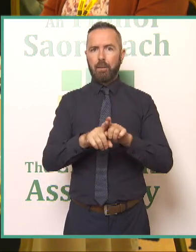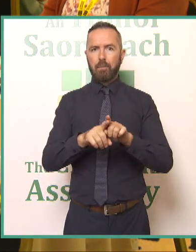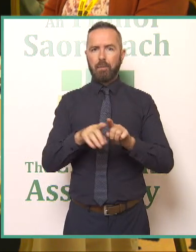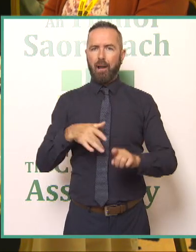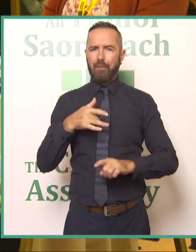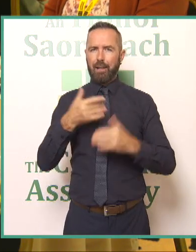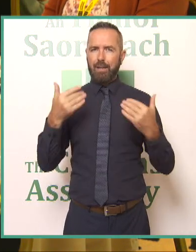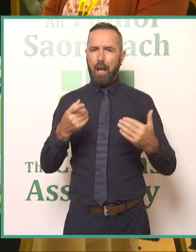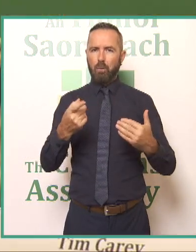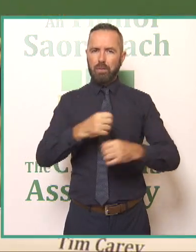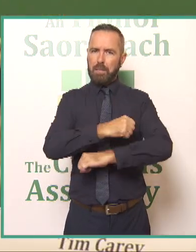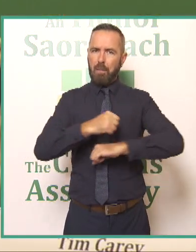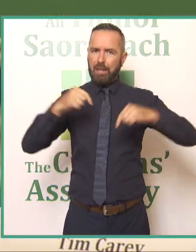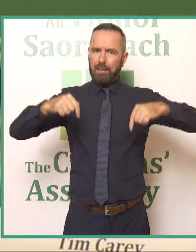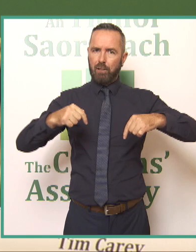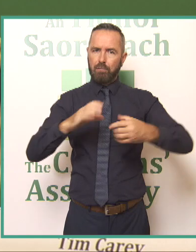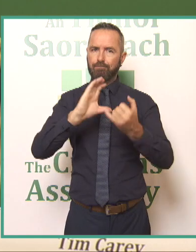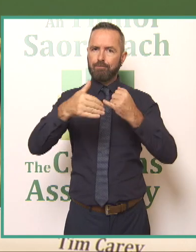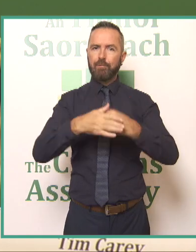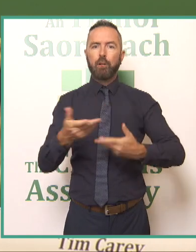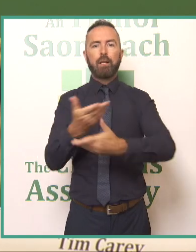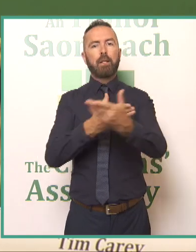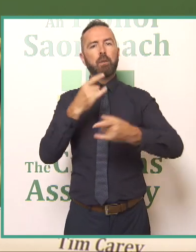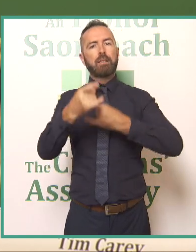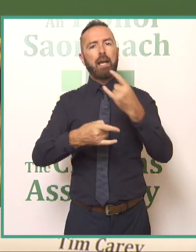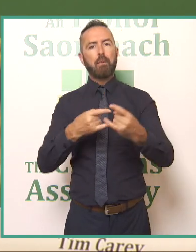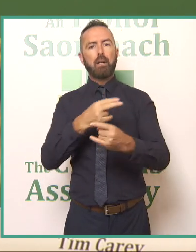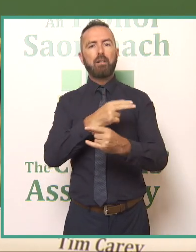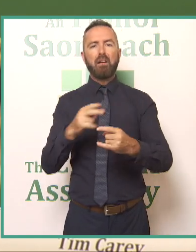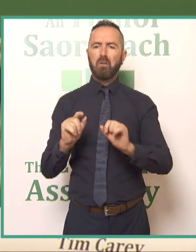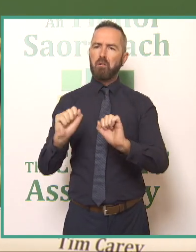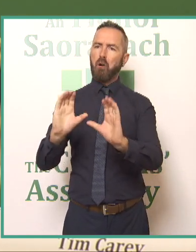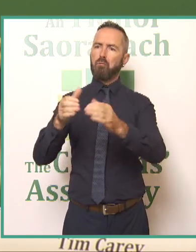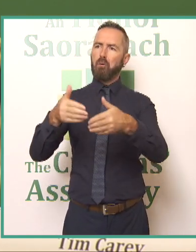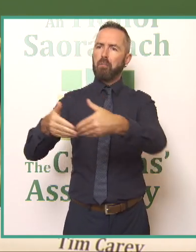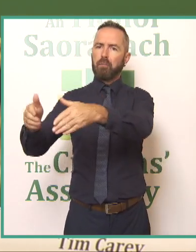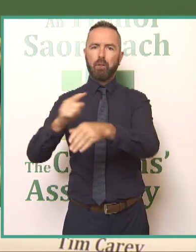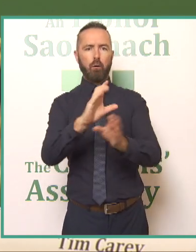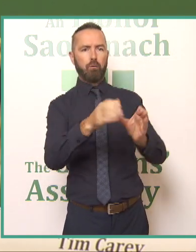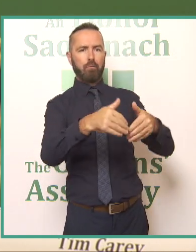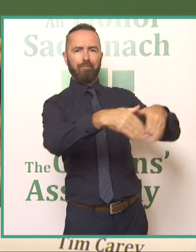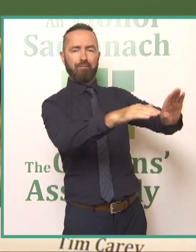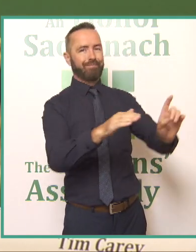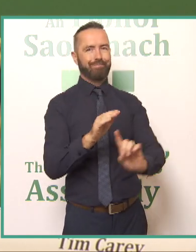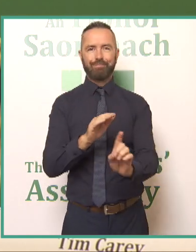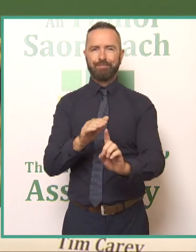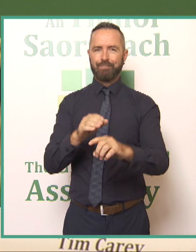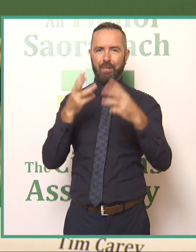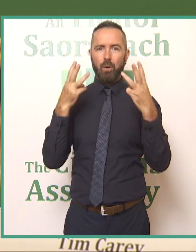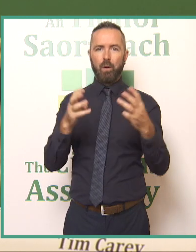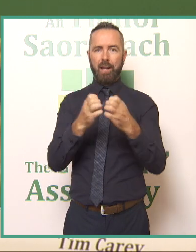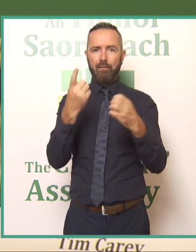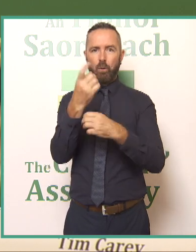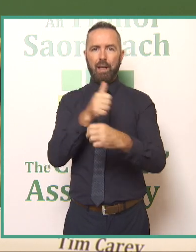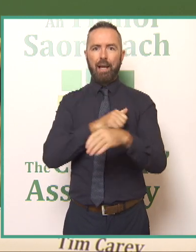deliberations to happen that we're not polarizing anybody we're not putting anybody into a space of other that everybody at a table is getting to express their